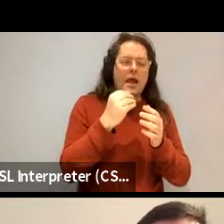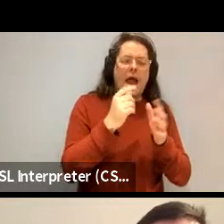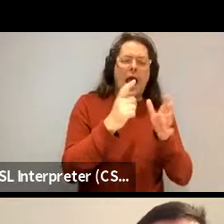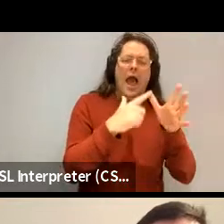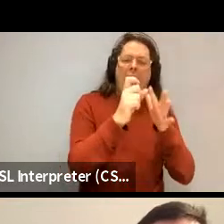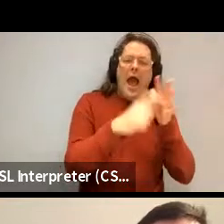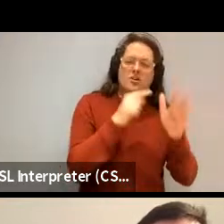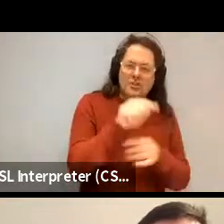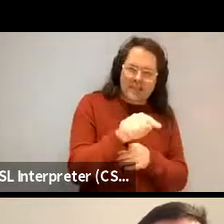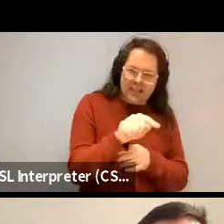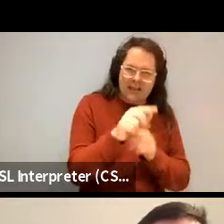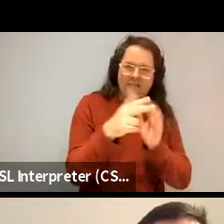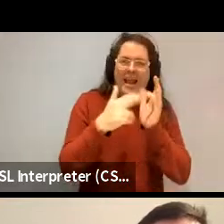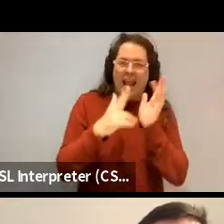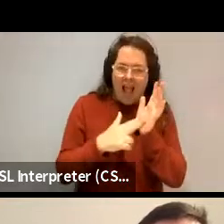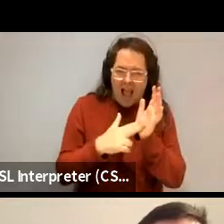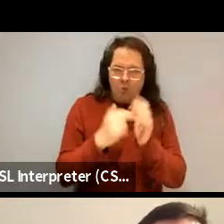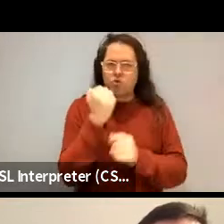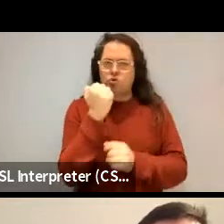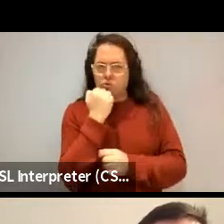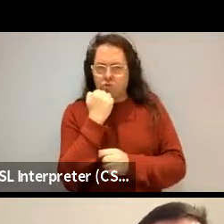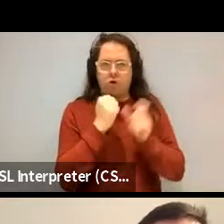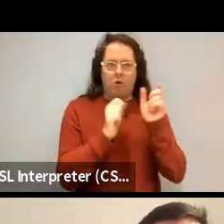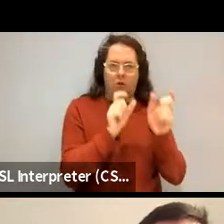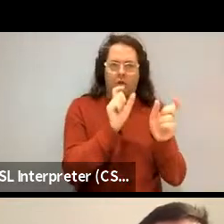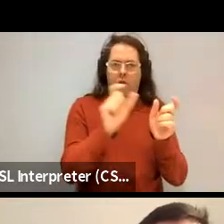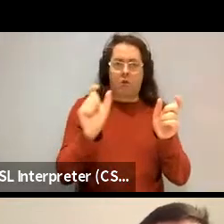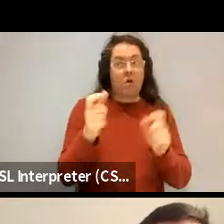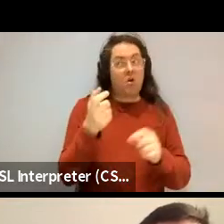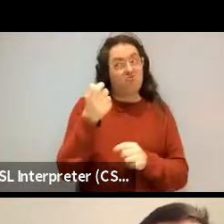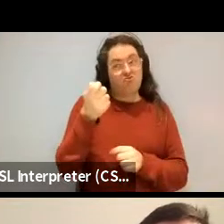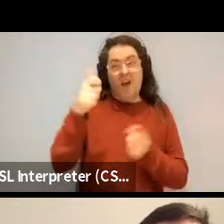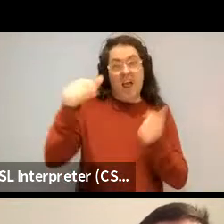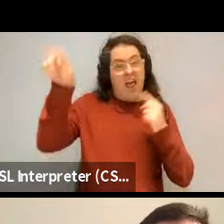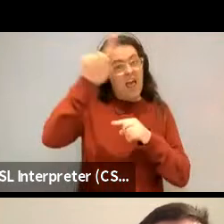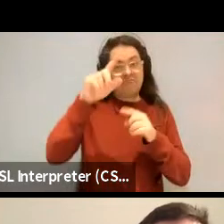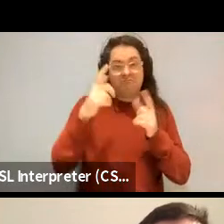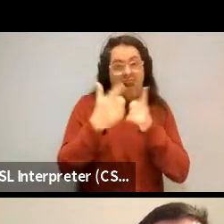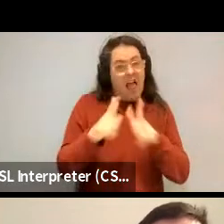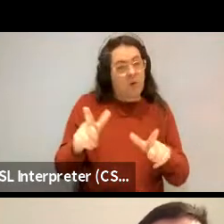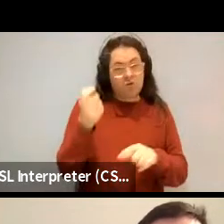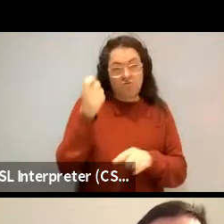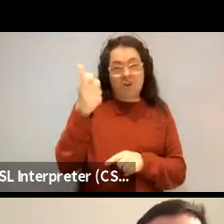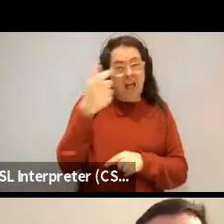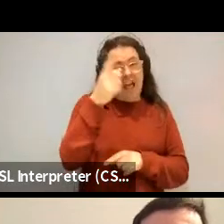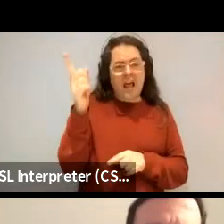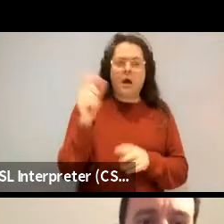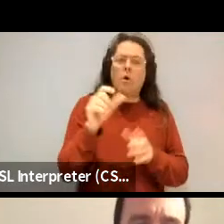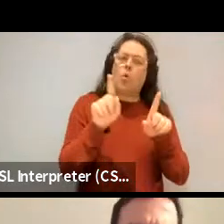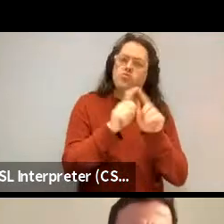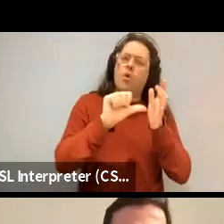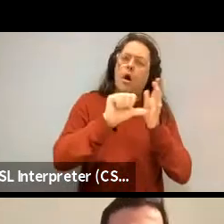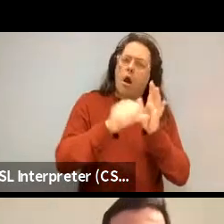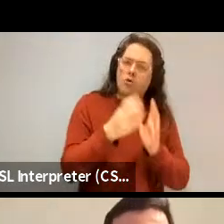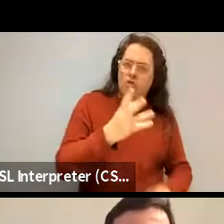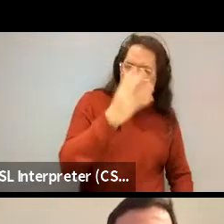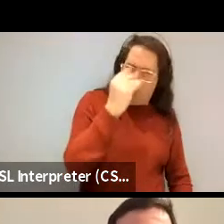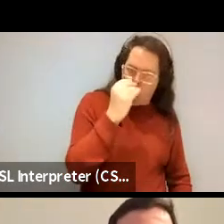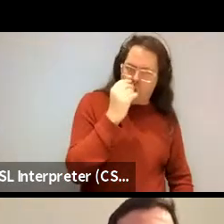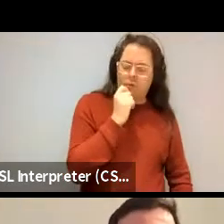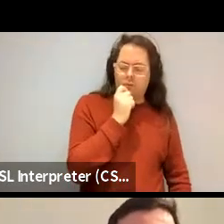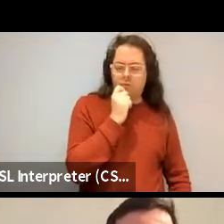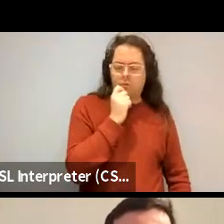adjective, noun, numeral order, which is also rare in languages. And so they said, maybe